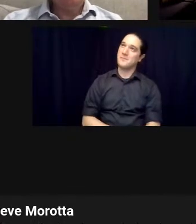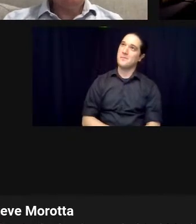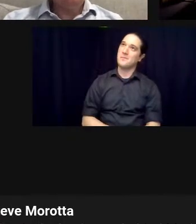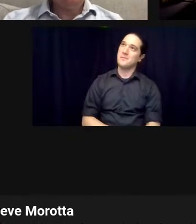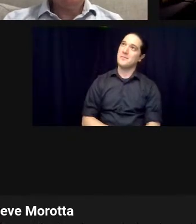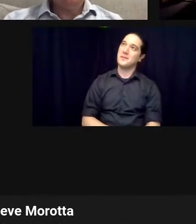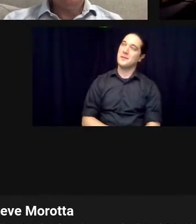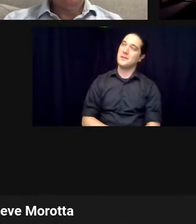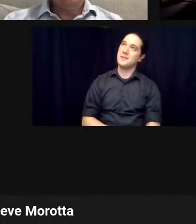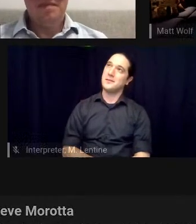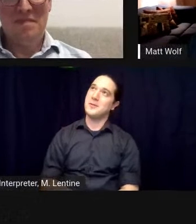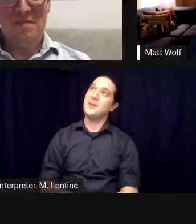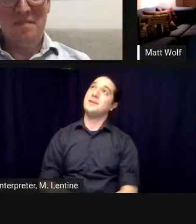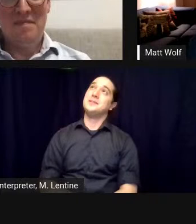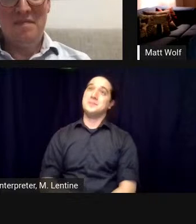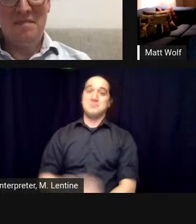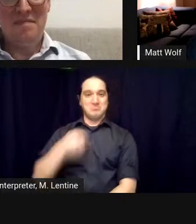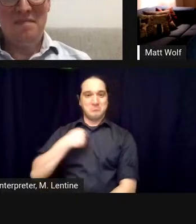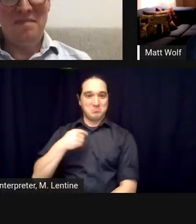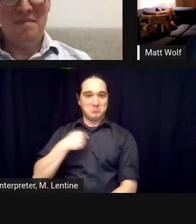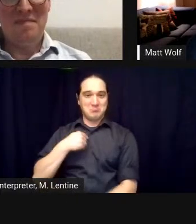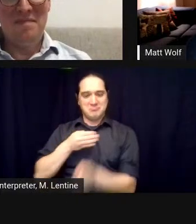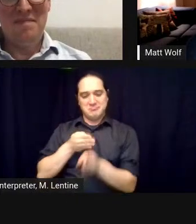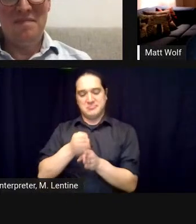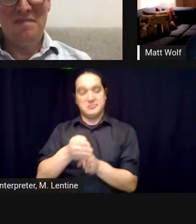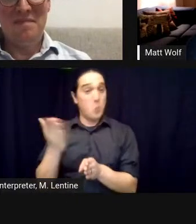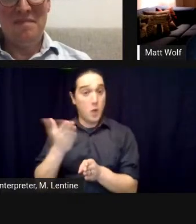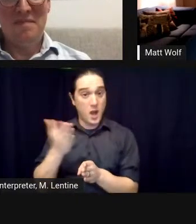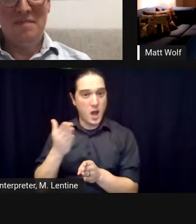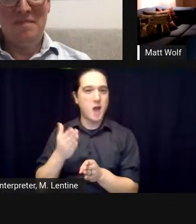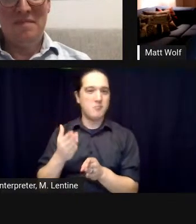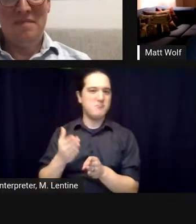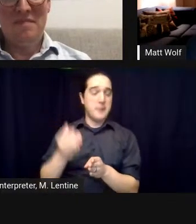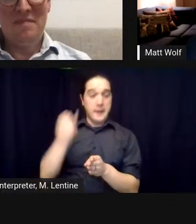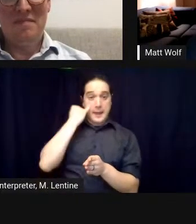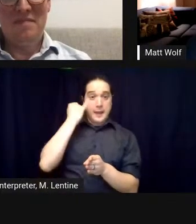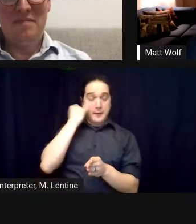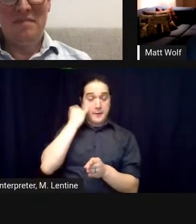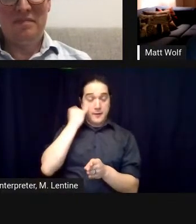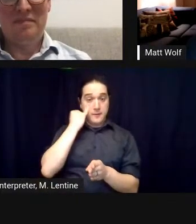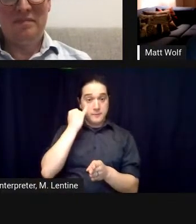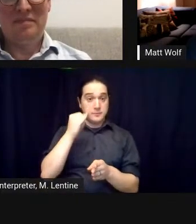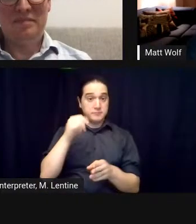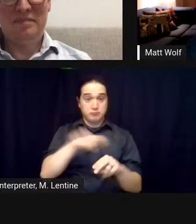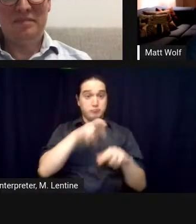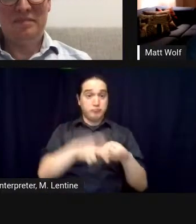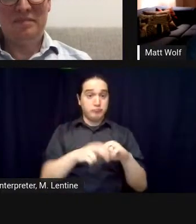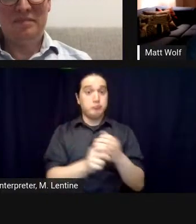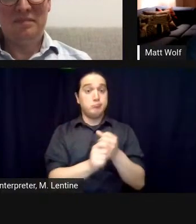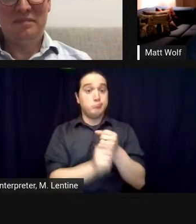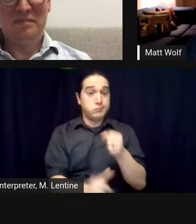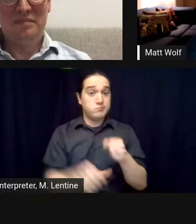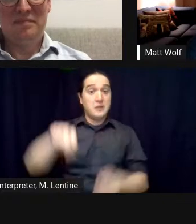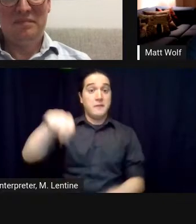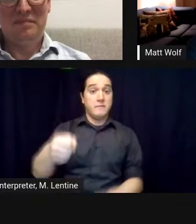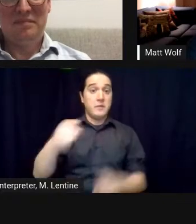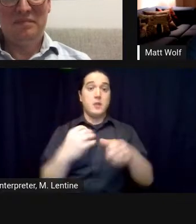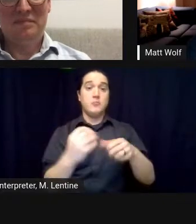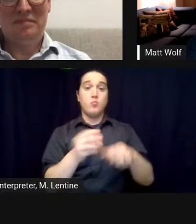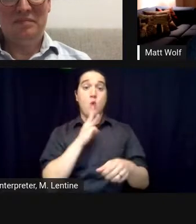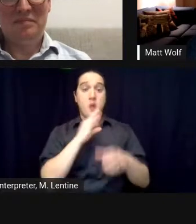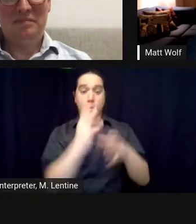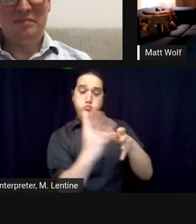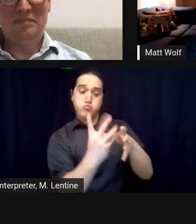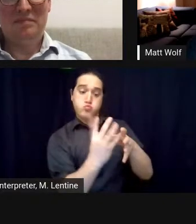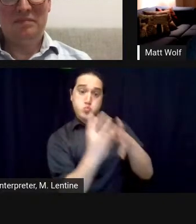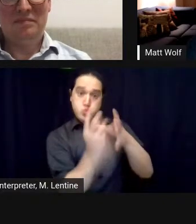was in charge of the sewage system inside biosphere 2 and i fell in love with our constructed wetlands got a phd in